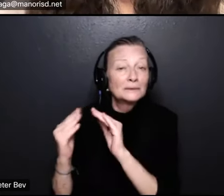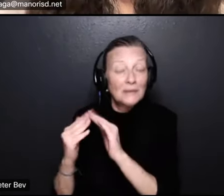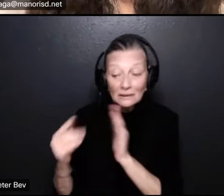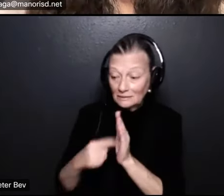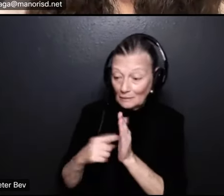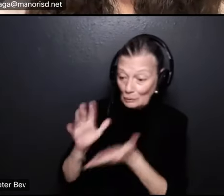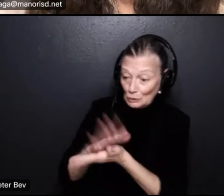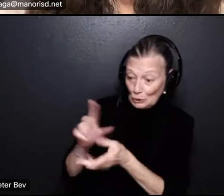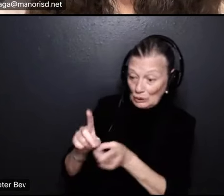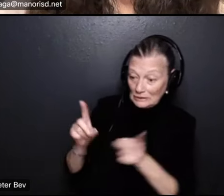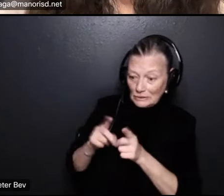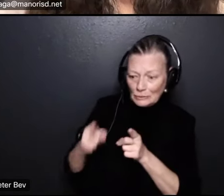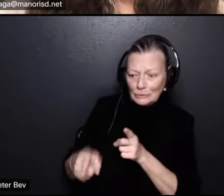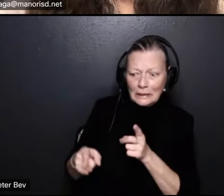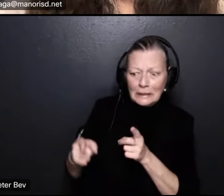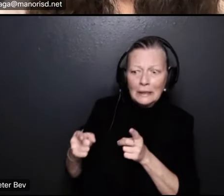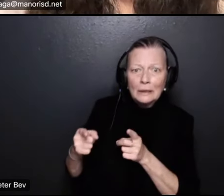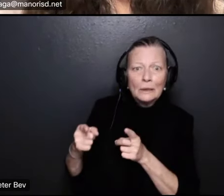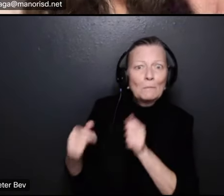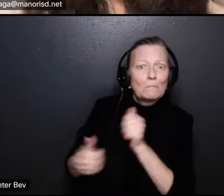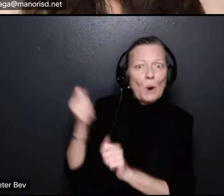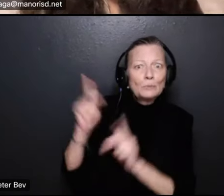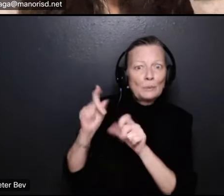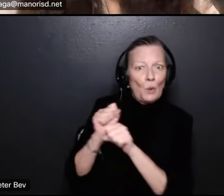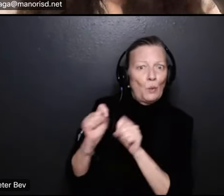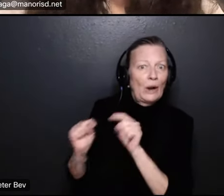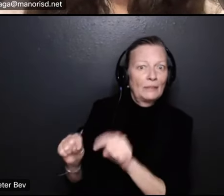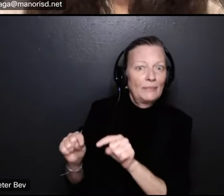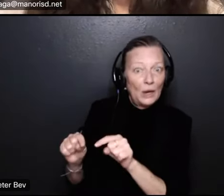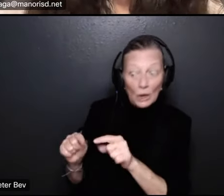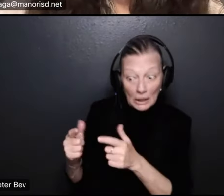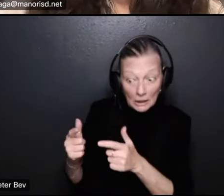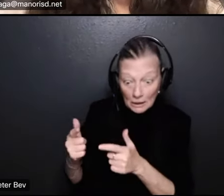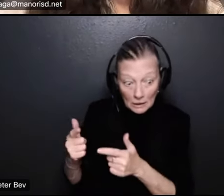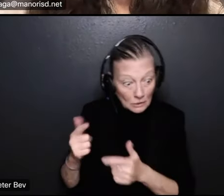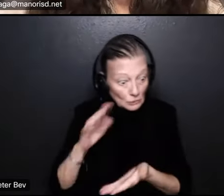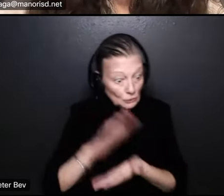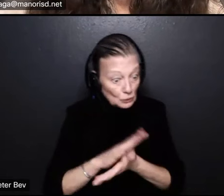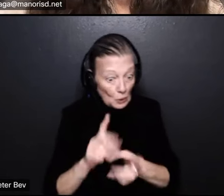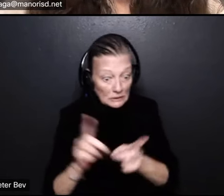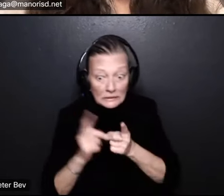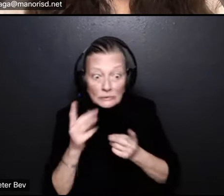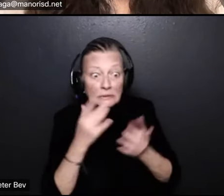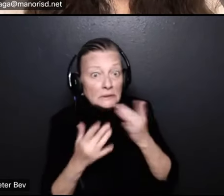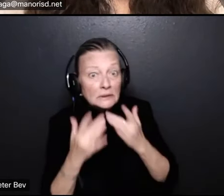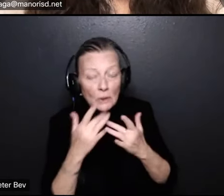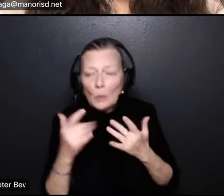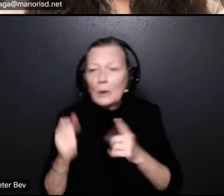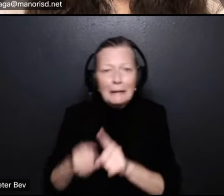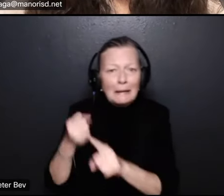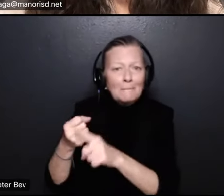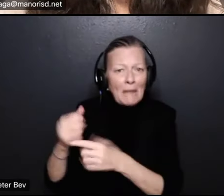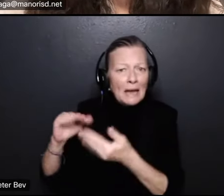is the biggest employer in town and it's pretty impactful when they can't make ends meet in the school district and so i'm really hopeful that when we come into the next